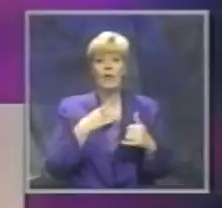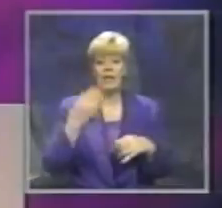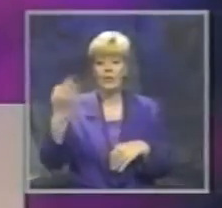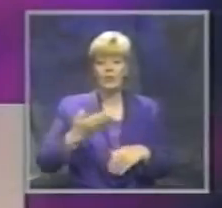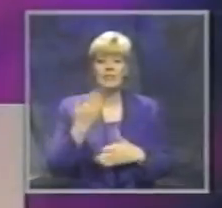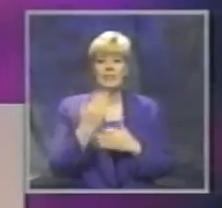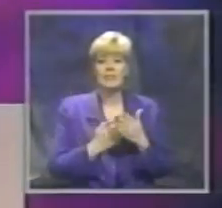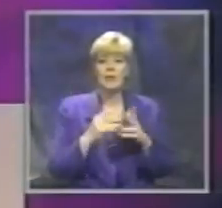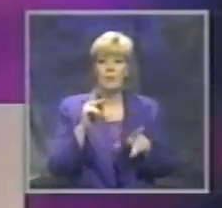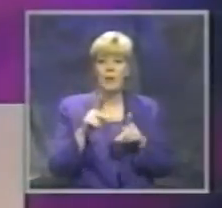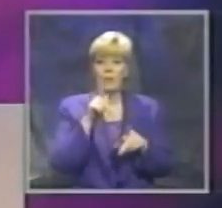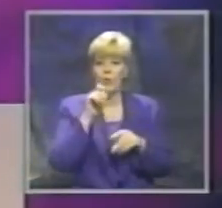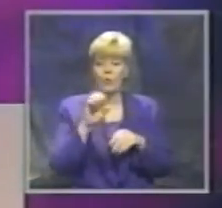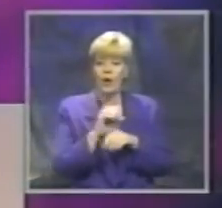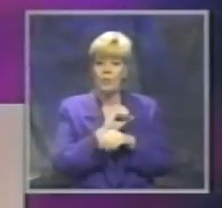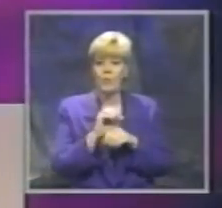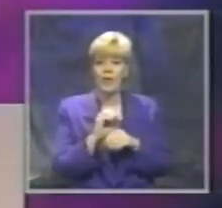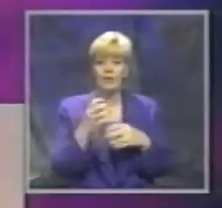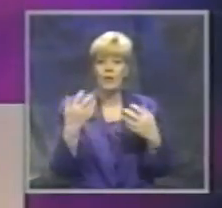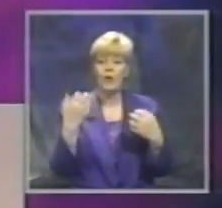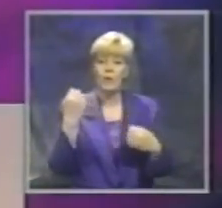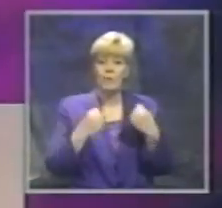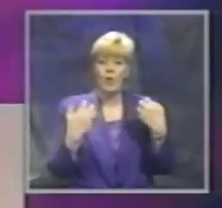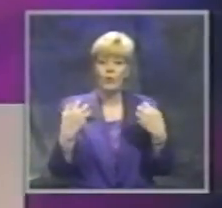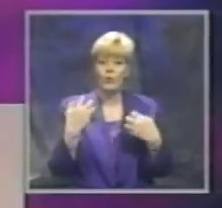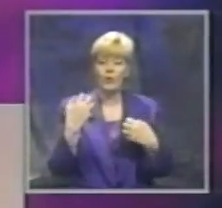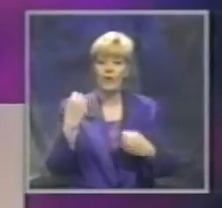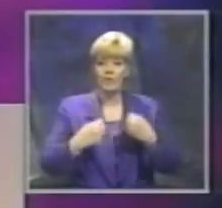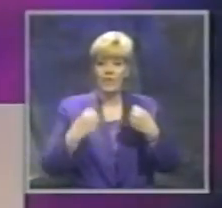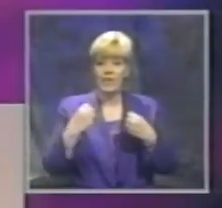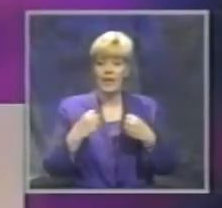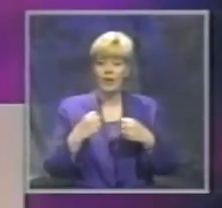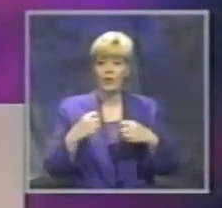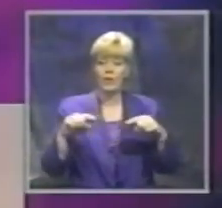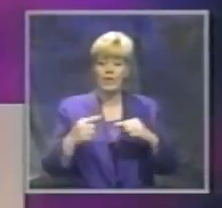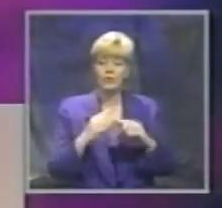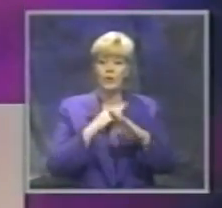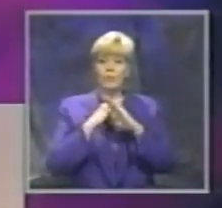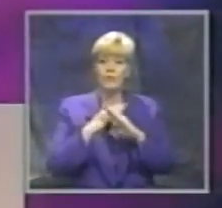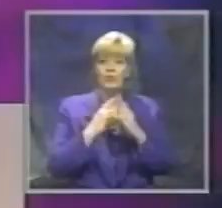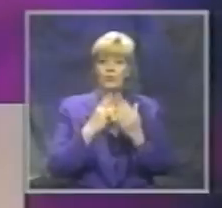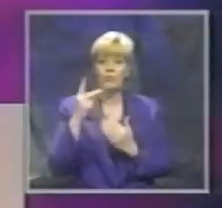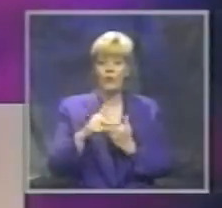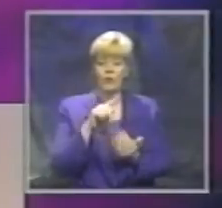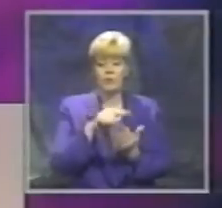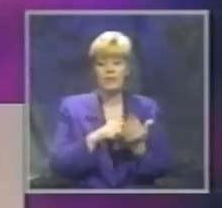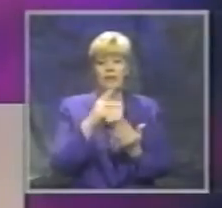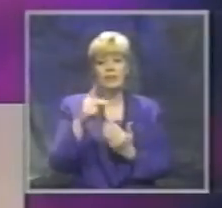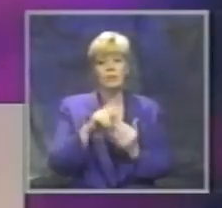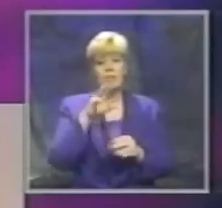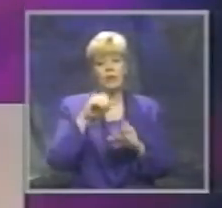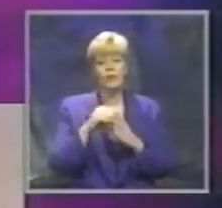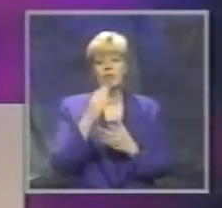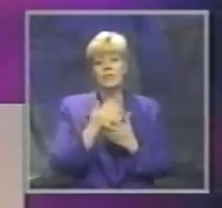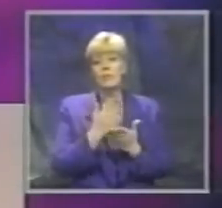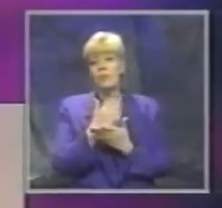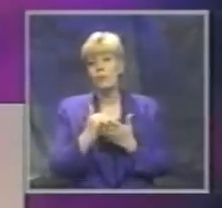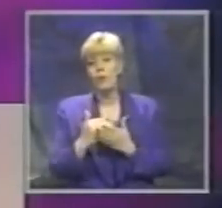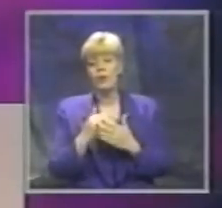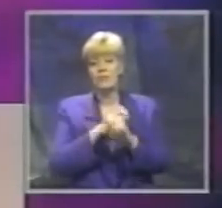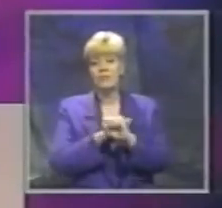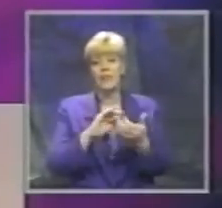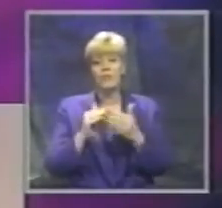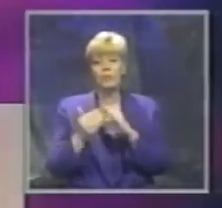practitioners who are operating motor vehicle injury prevention programs in their communities. These programs include some of the elements of a safe